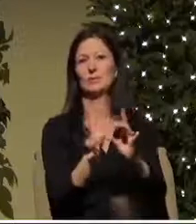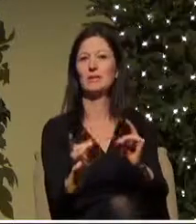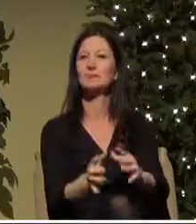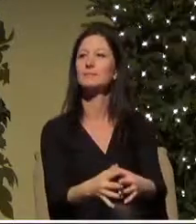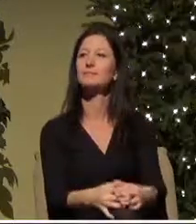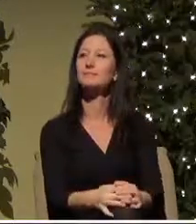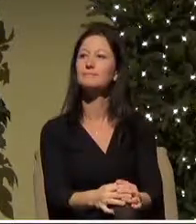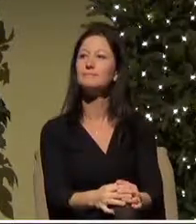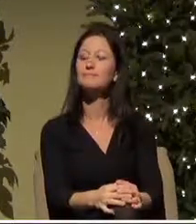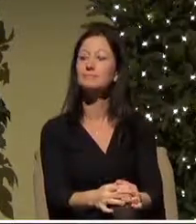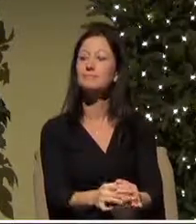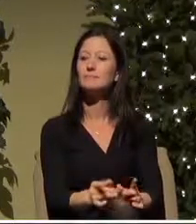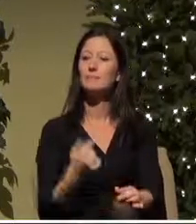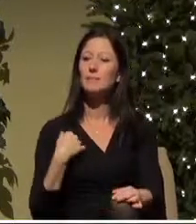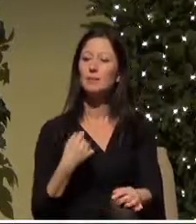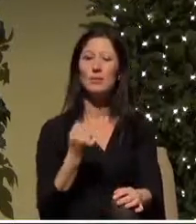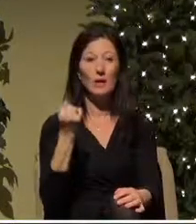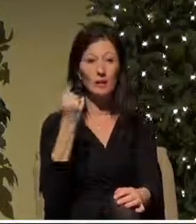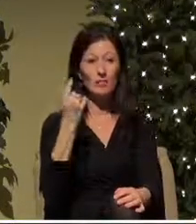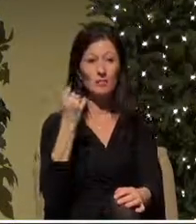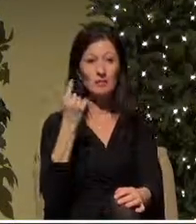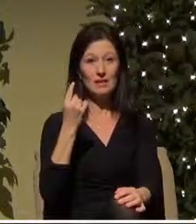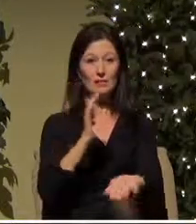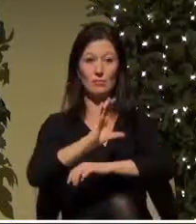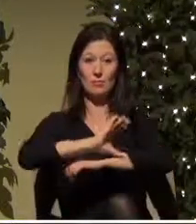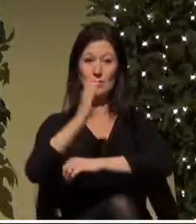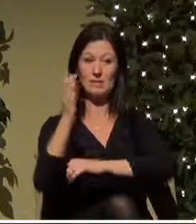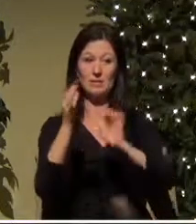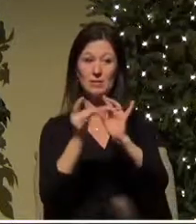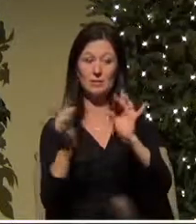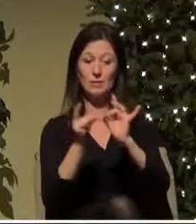we understand that the Christmas story is our story